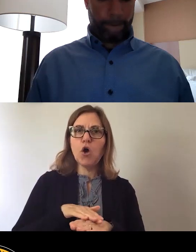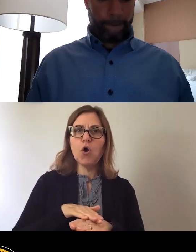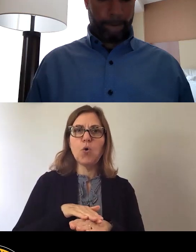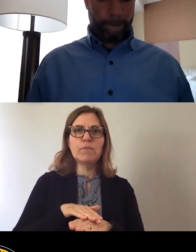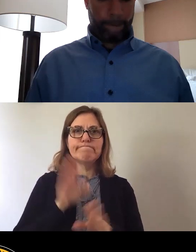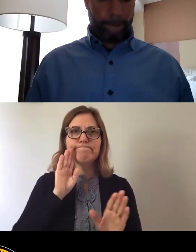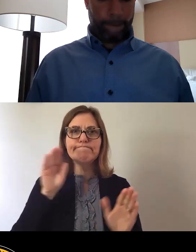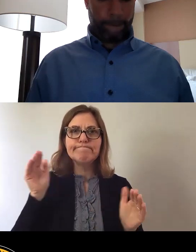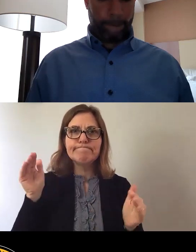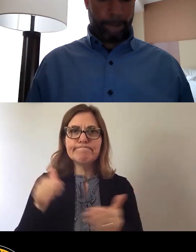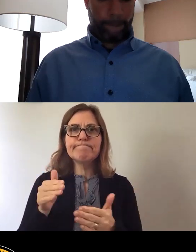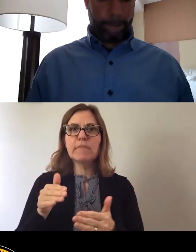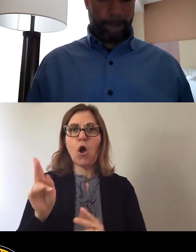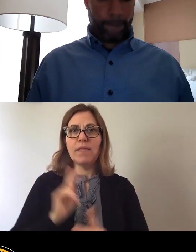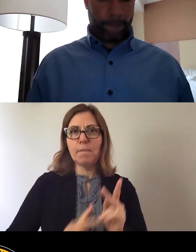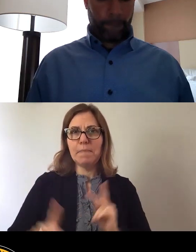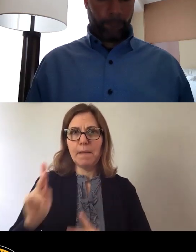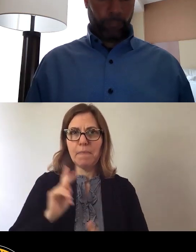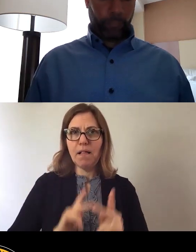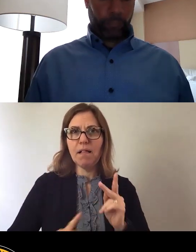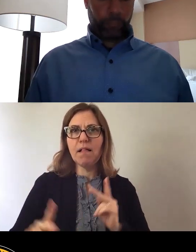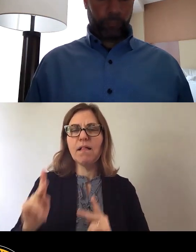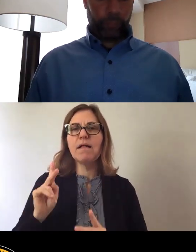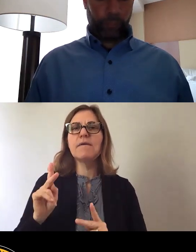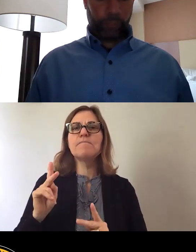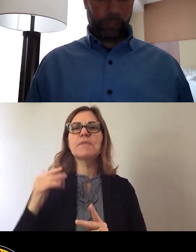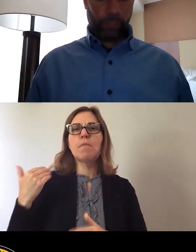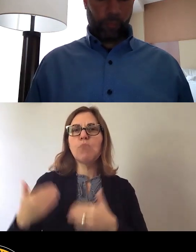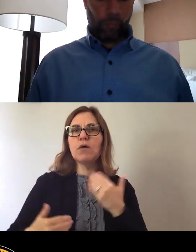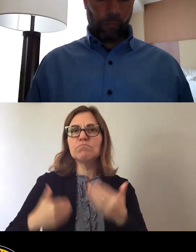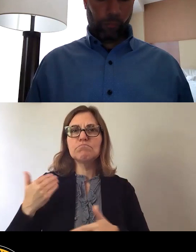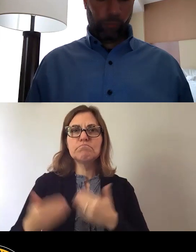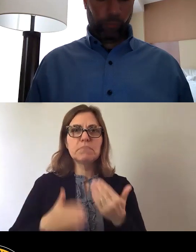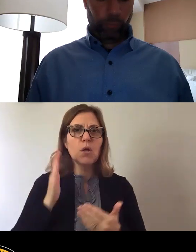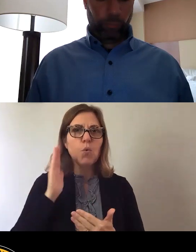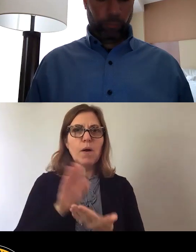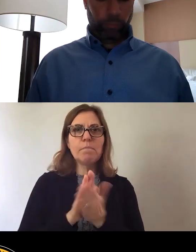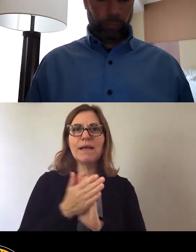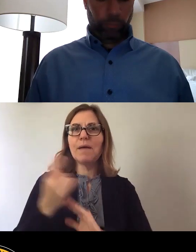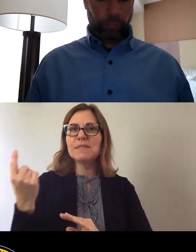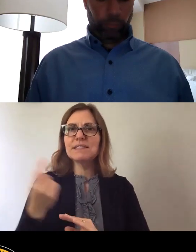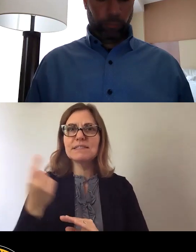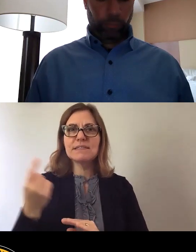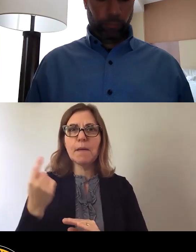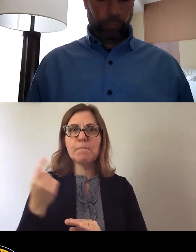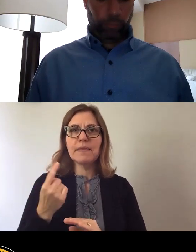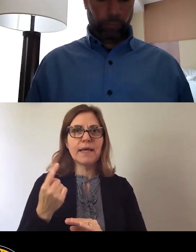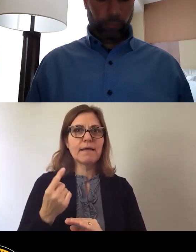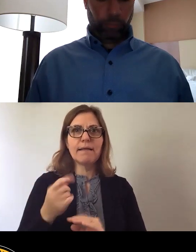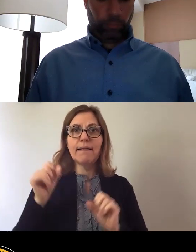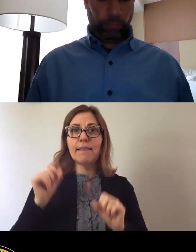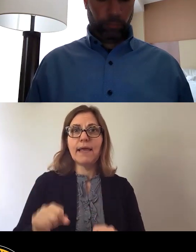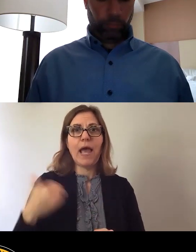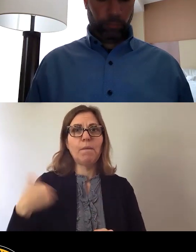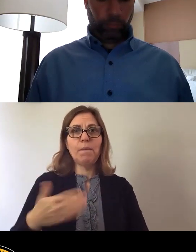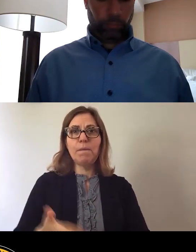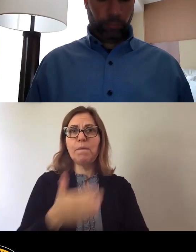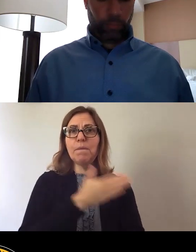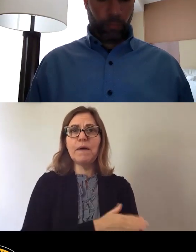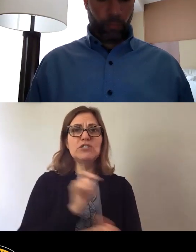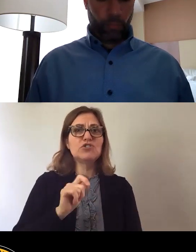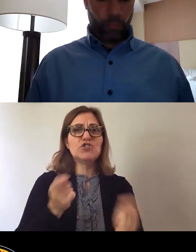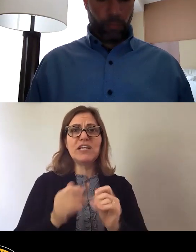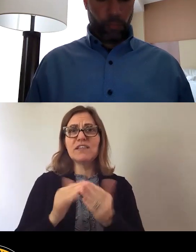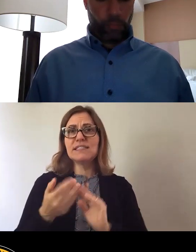people-centered process to make this really something that can make lasting change in the city of Pittsburgh, and